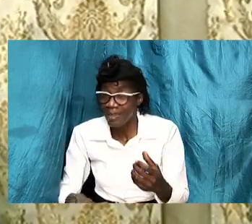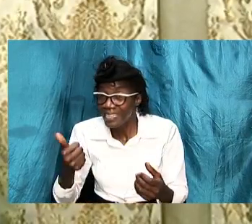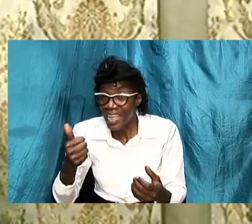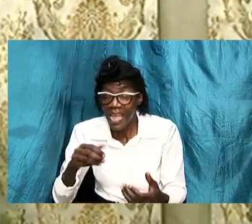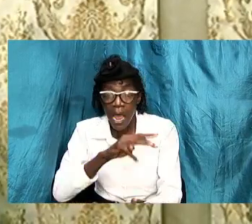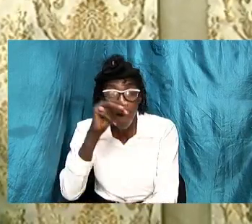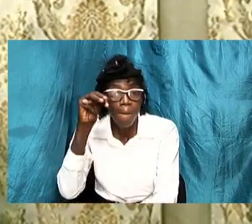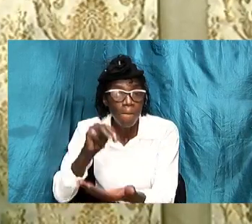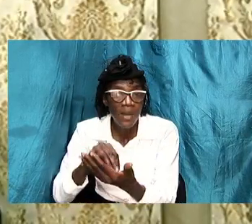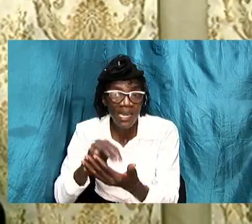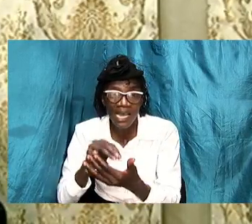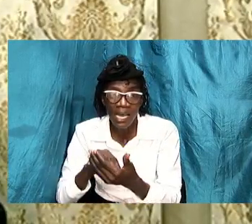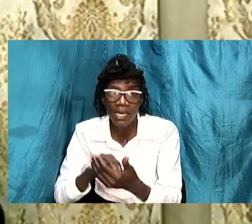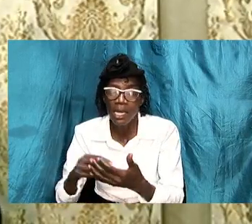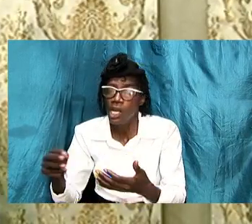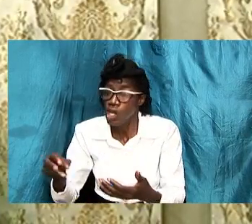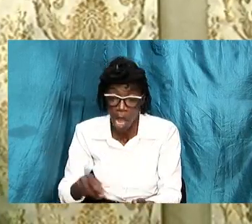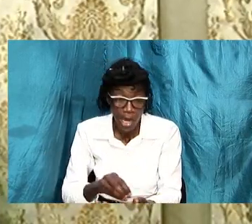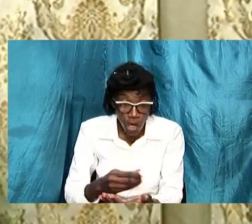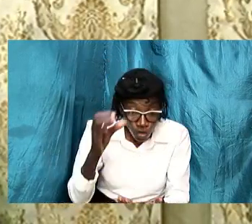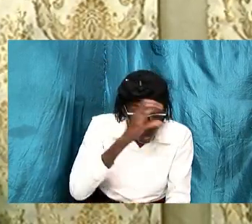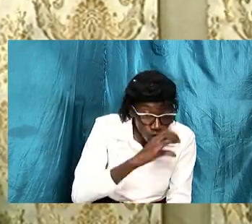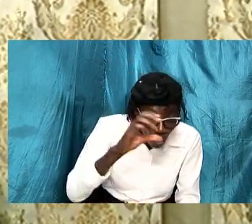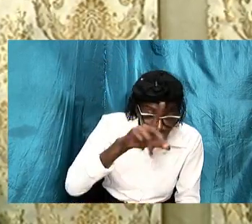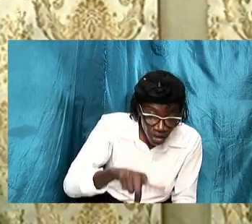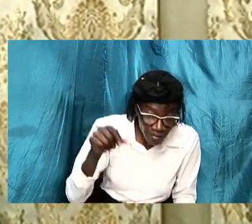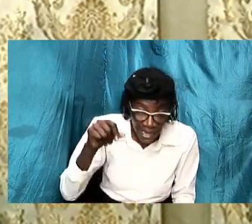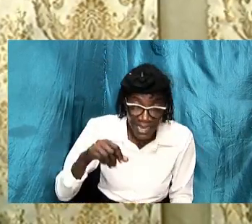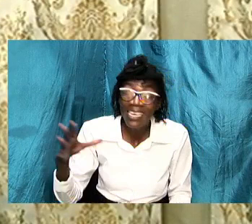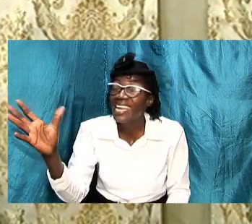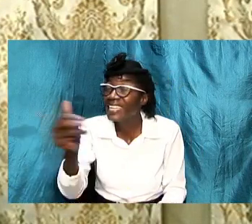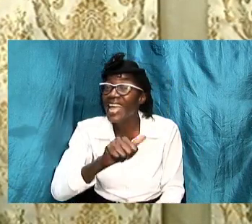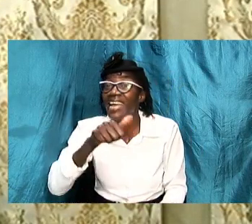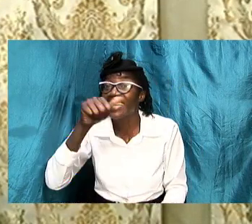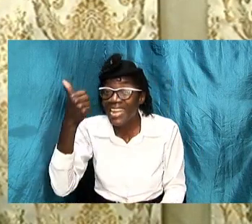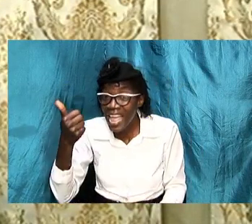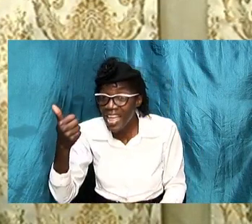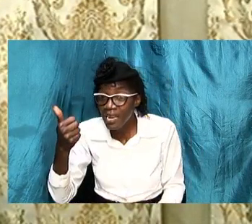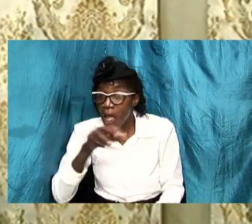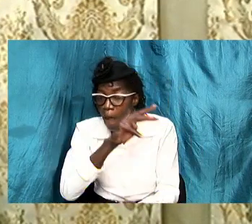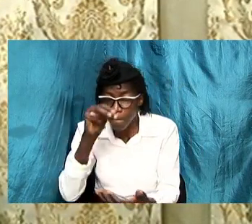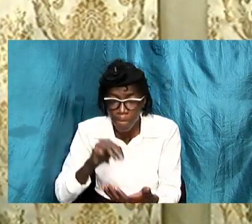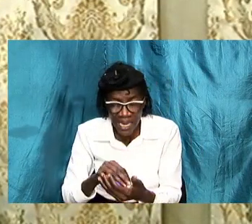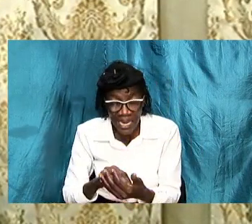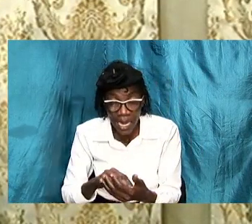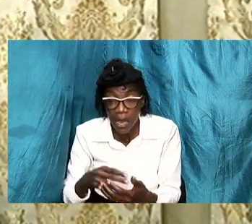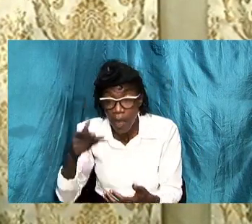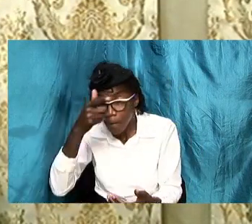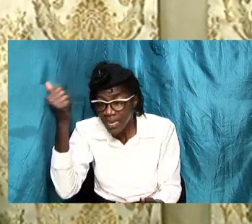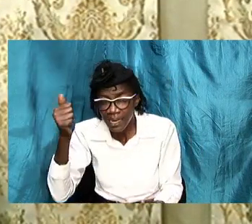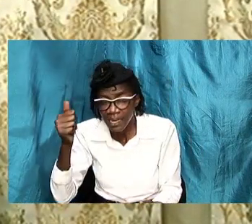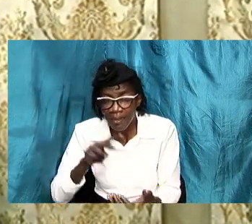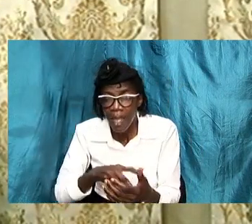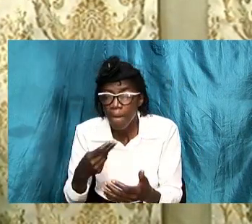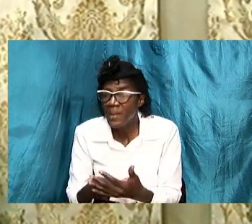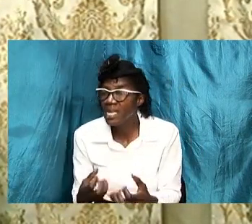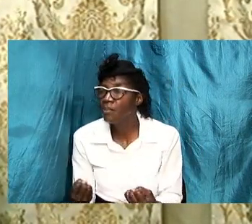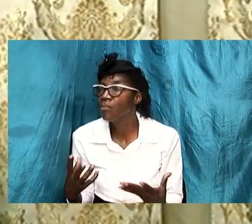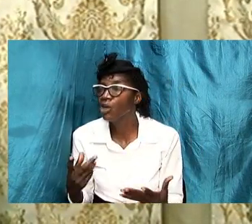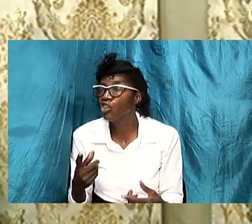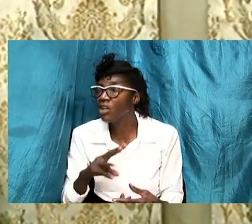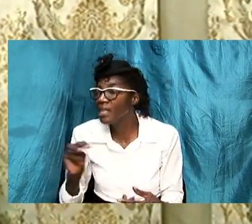find it they'll take the 10 million to buy the bends because that means a lot to them they place